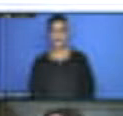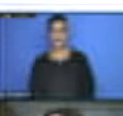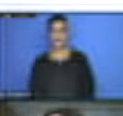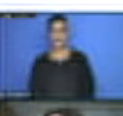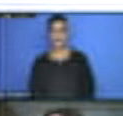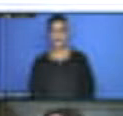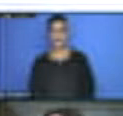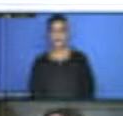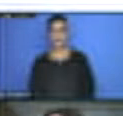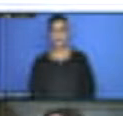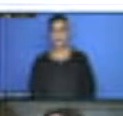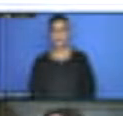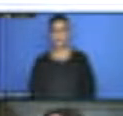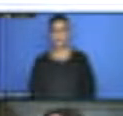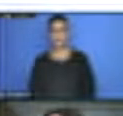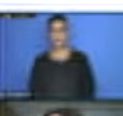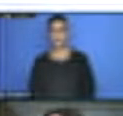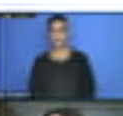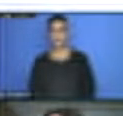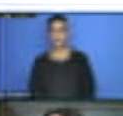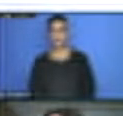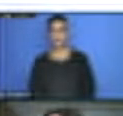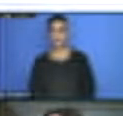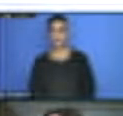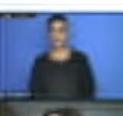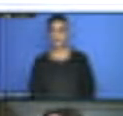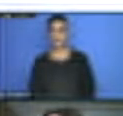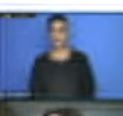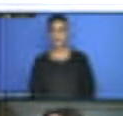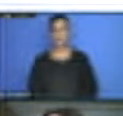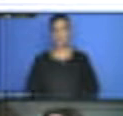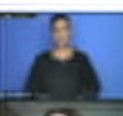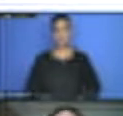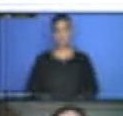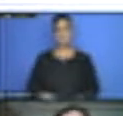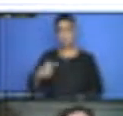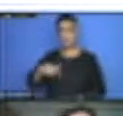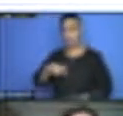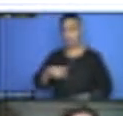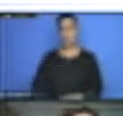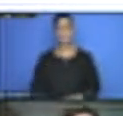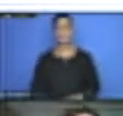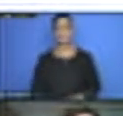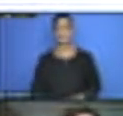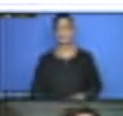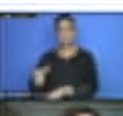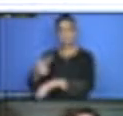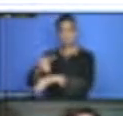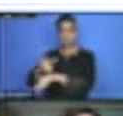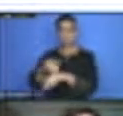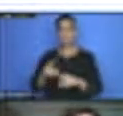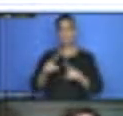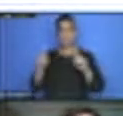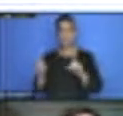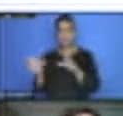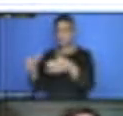there was a very strong call made to facilitate peer-to-peer engagement mechanisms at the sub-national